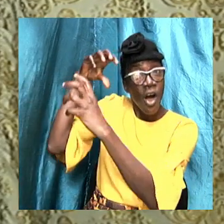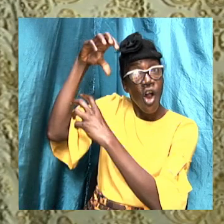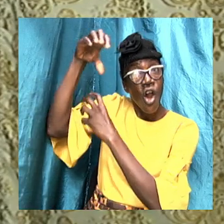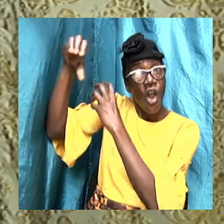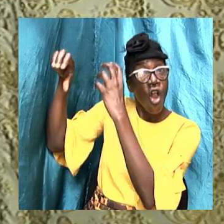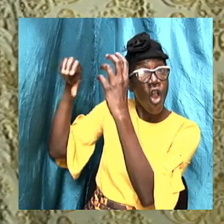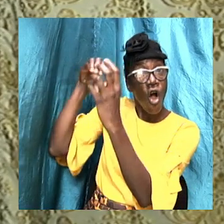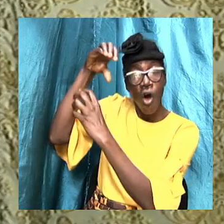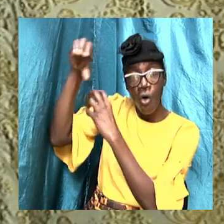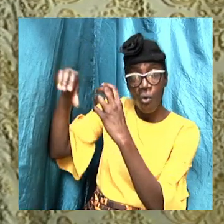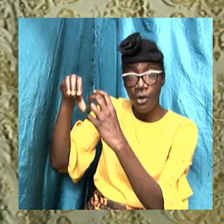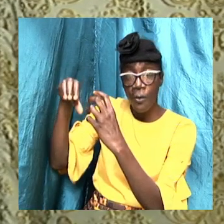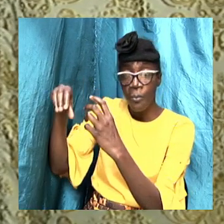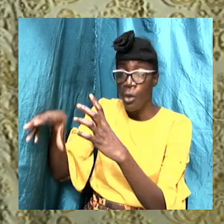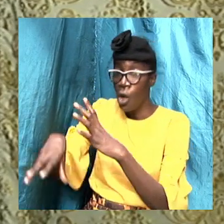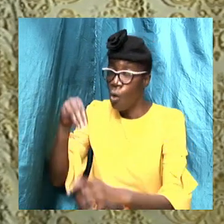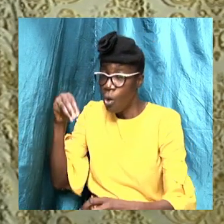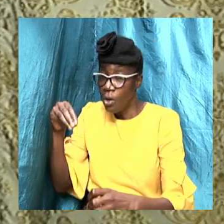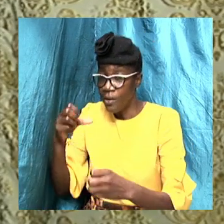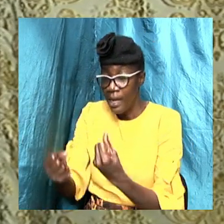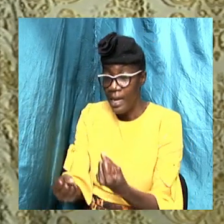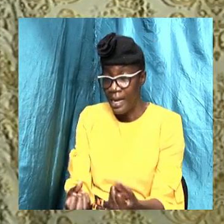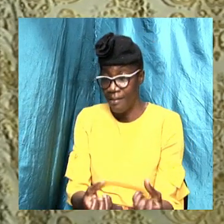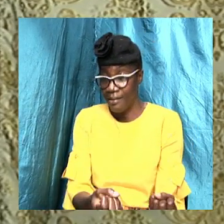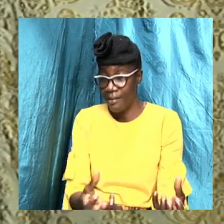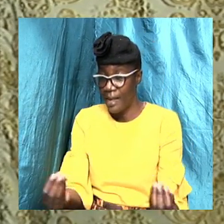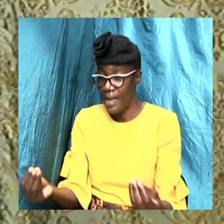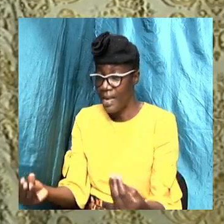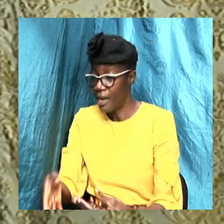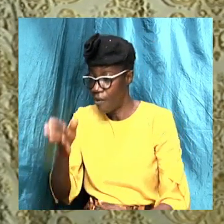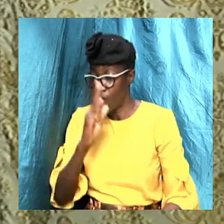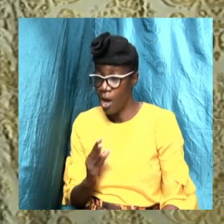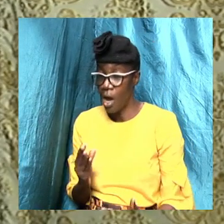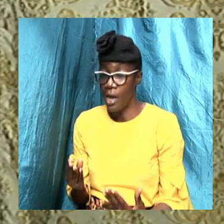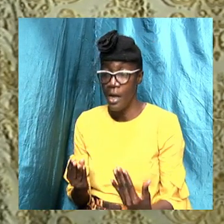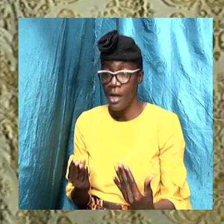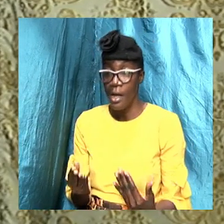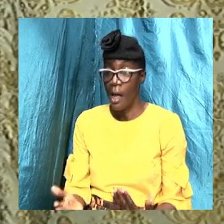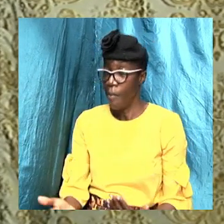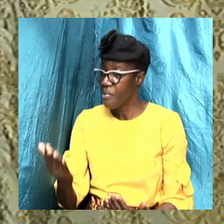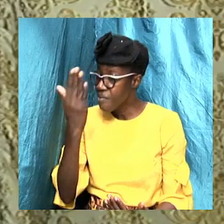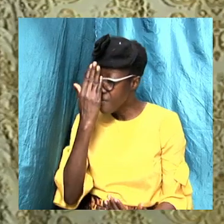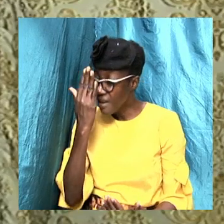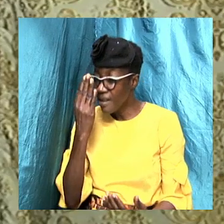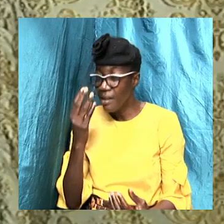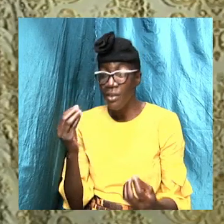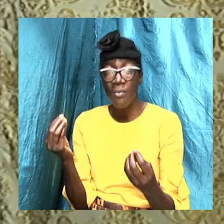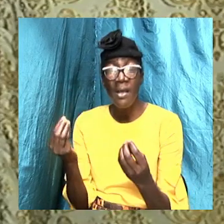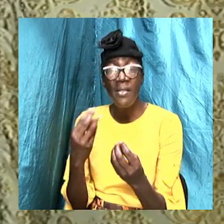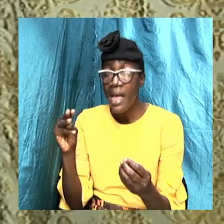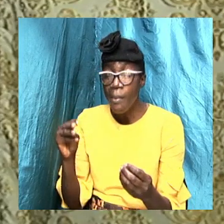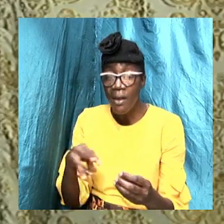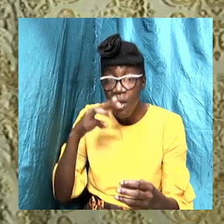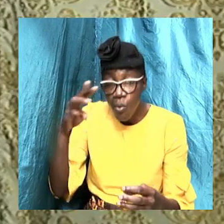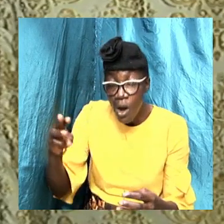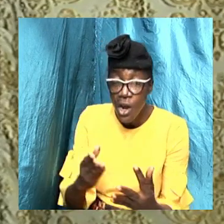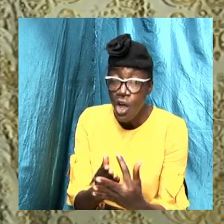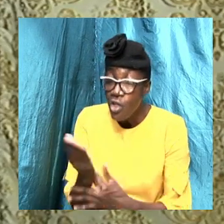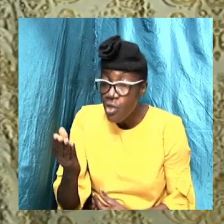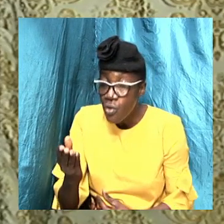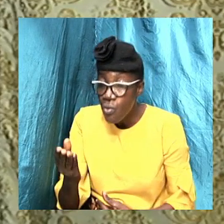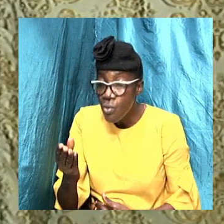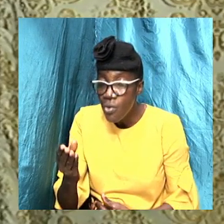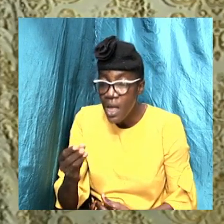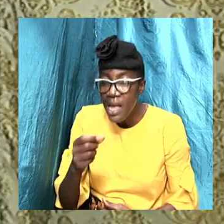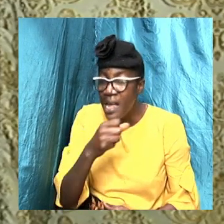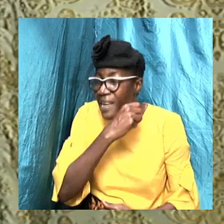And the cloud was a sign of God's presence with them as they wandered through the desert. As we come over in the